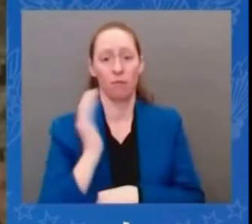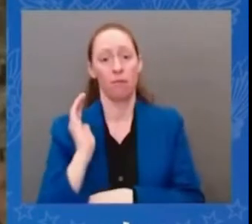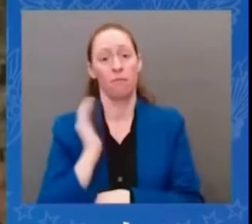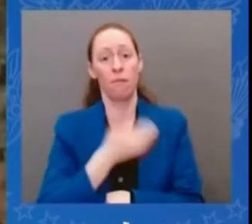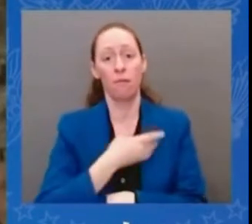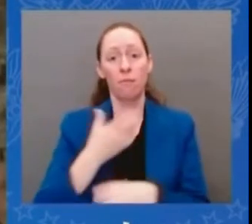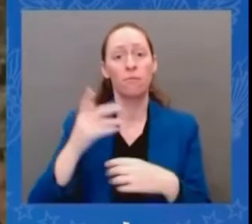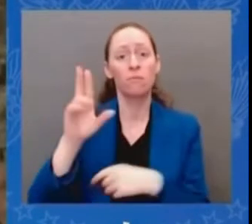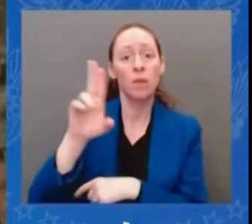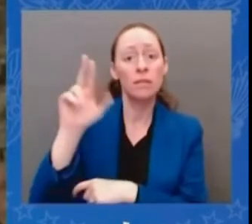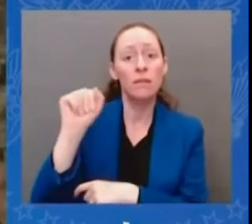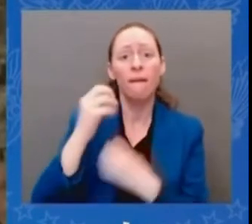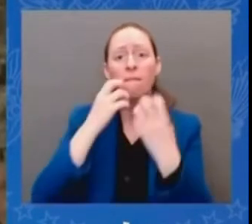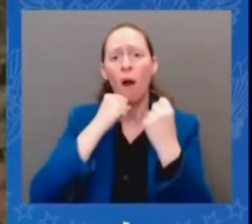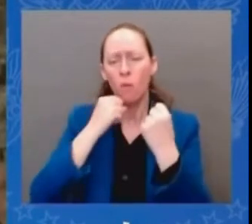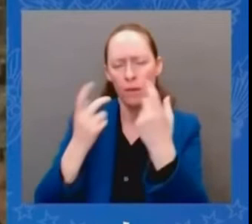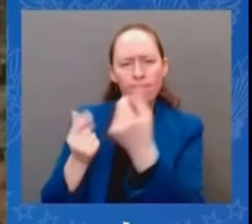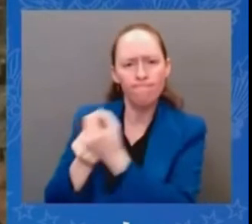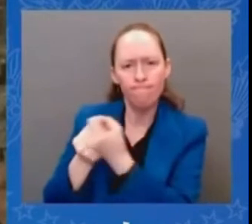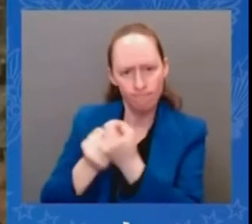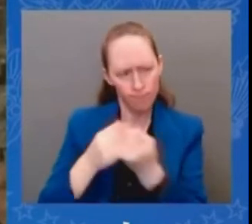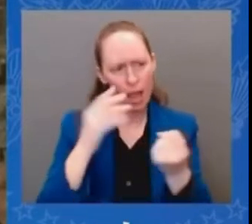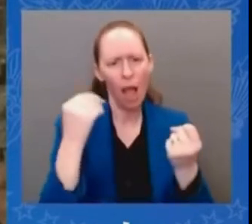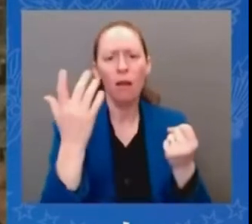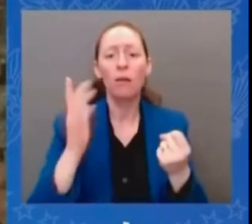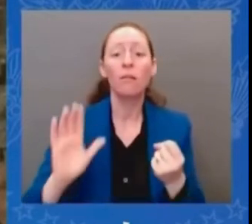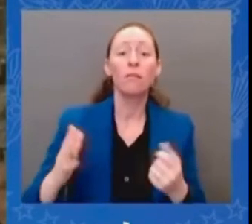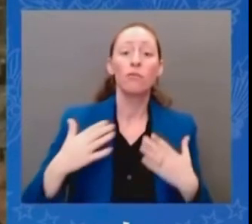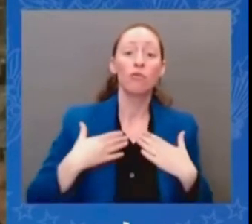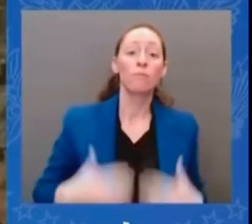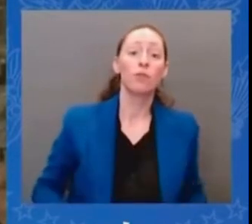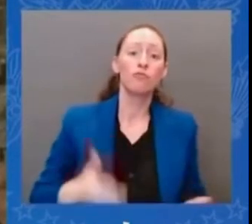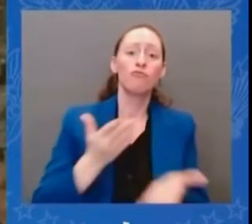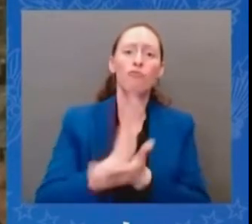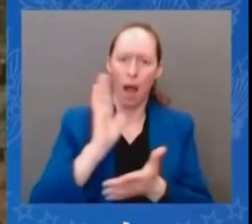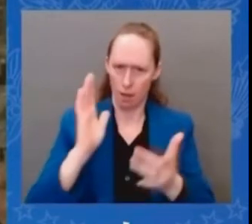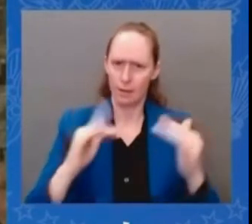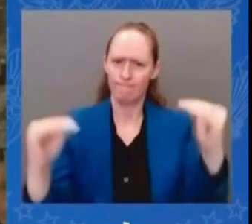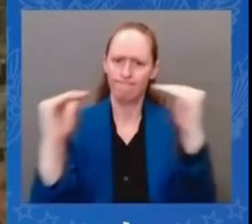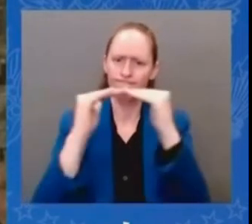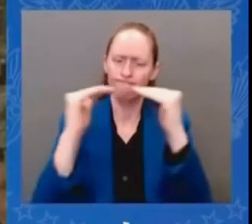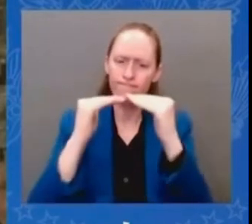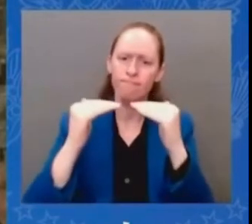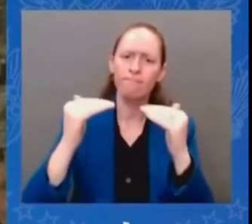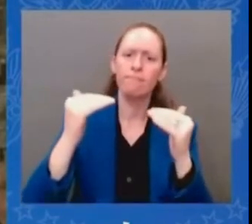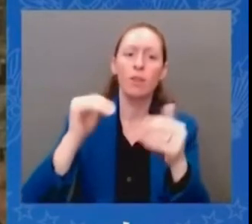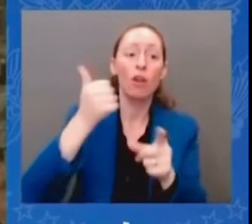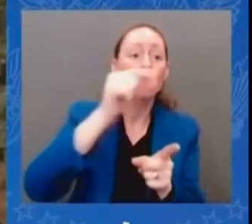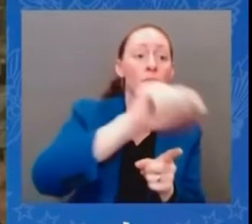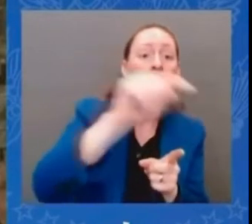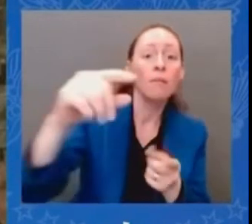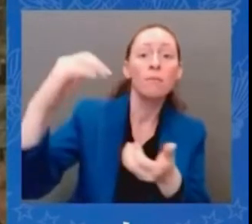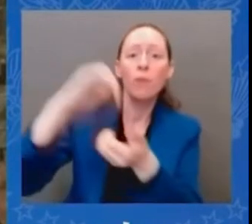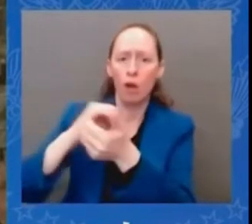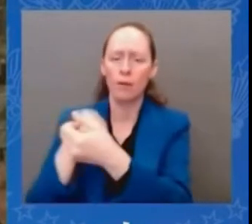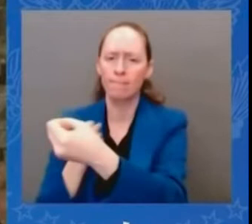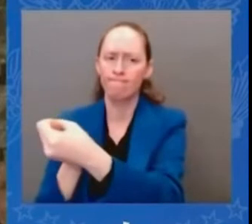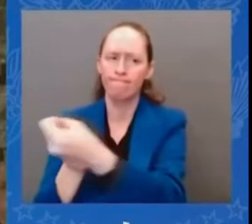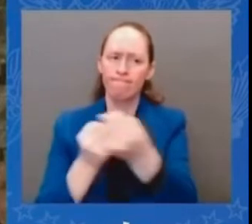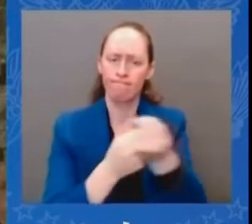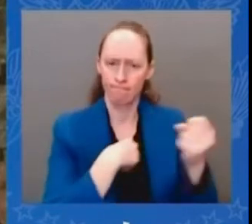allies and partners we're going to compete vigorously but i'm not looking for conflict i'm looking to manage this competition